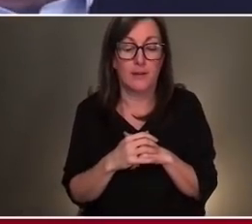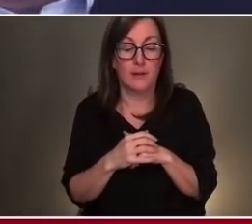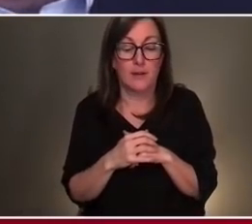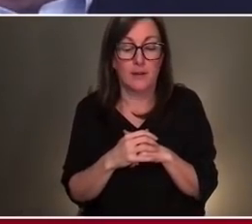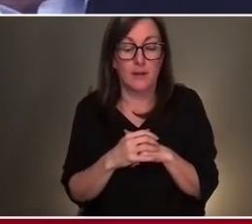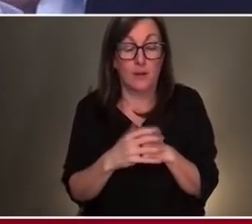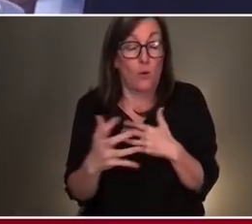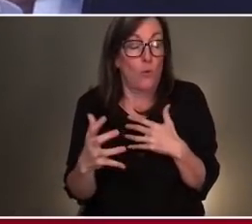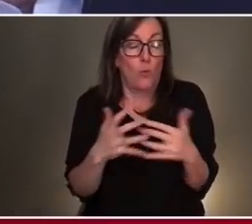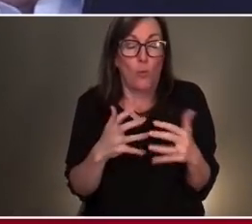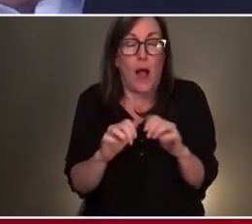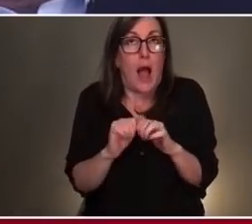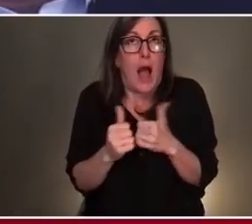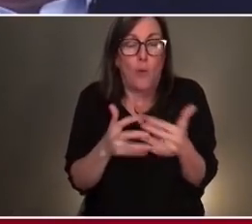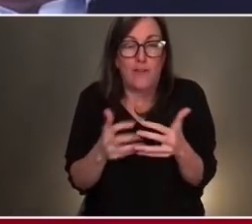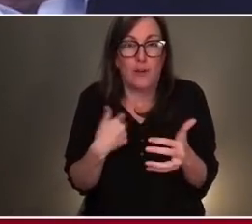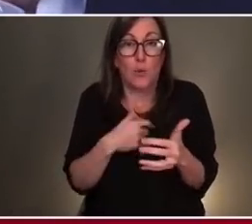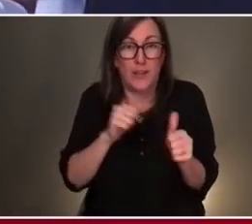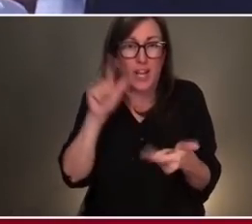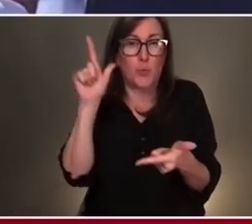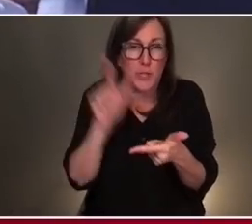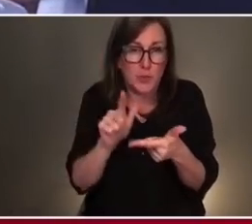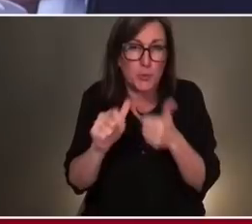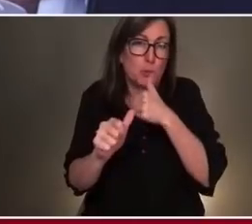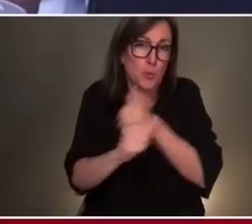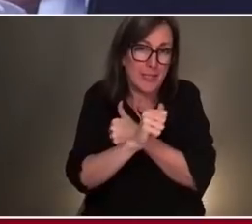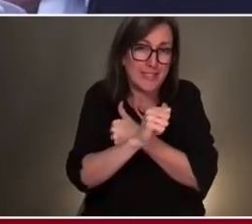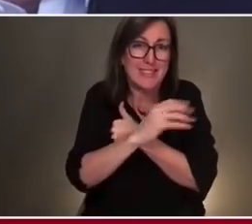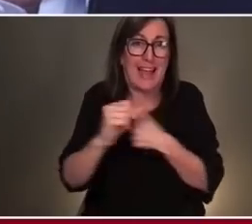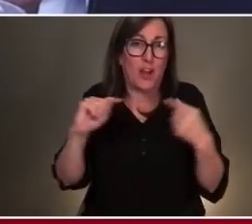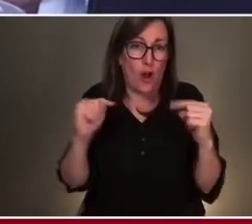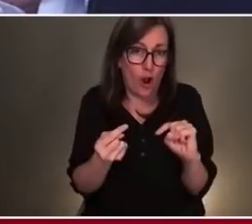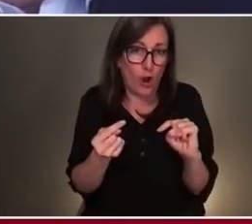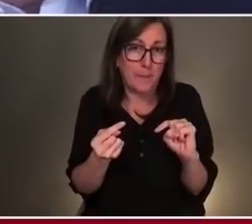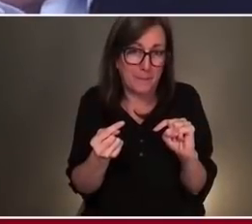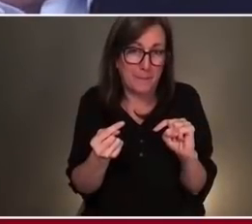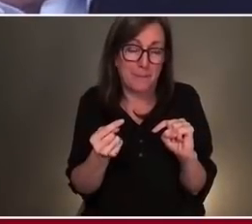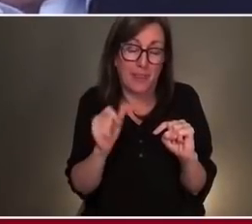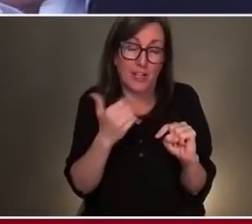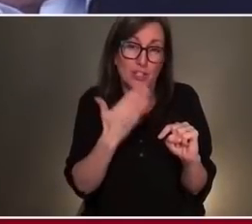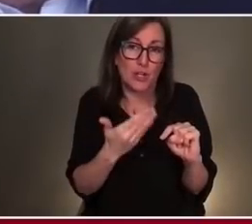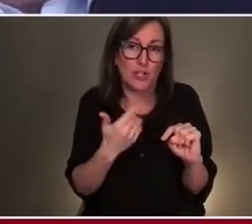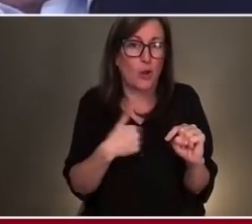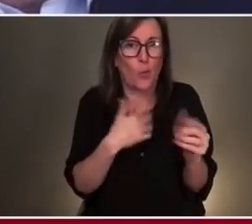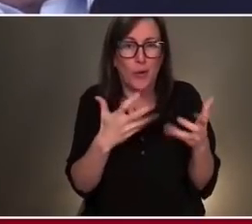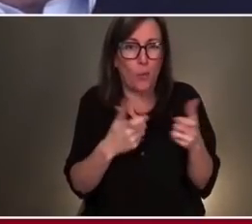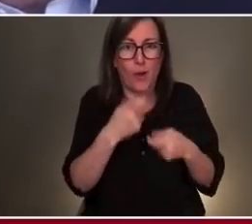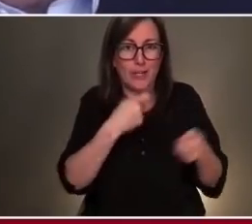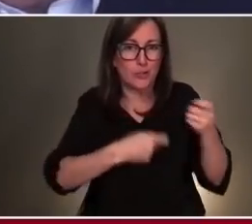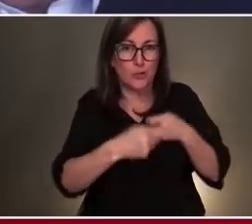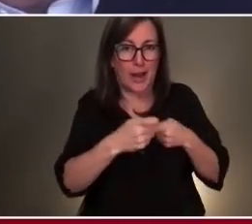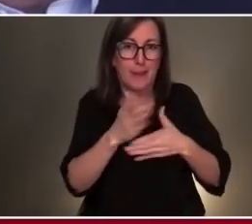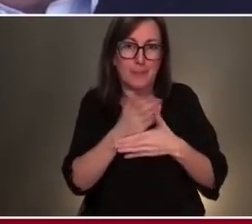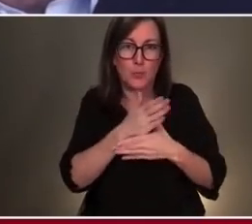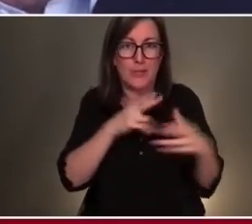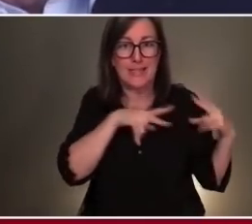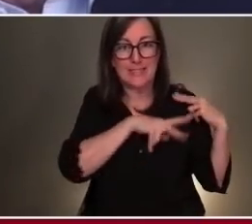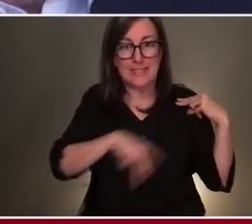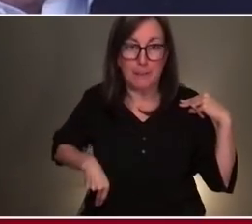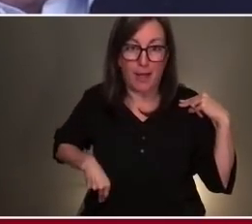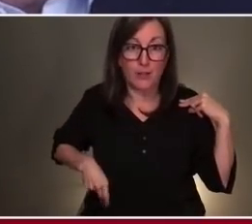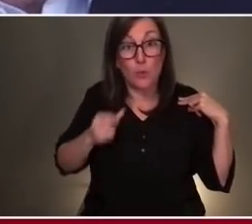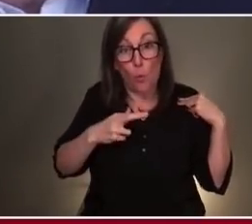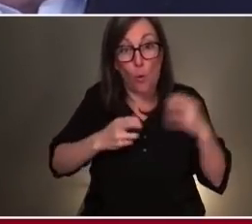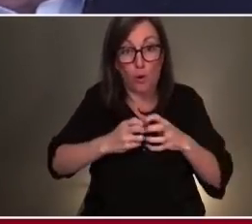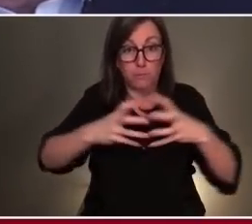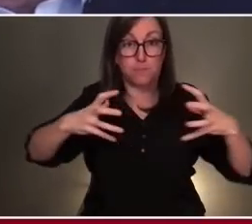can reduce risk, however we can reduce harm. You know, it's like, we don't want to have to make a trade-off between seatbelts or airbags or